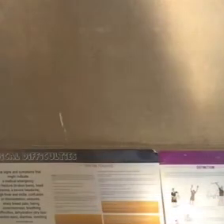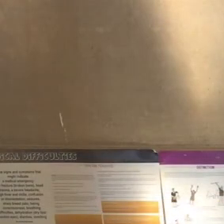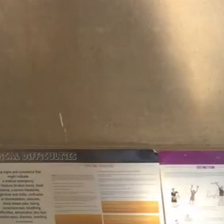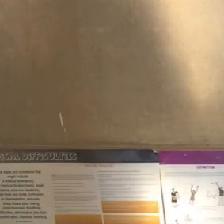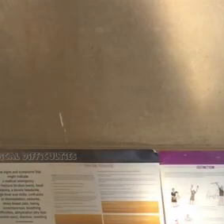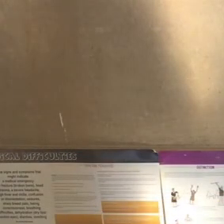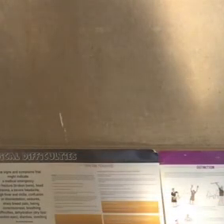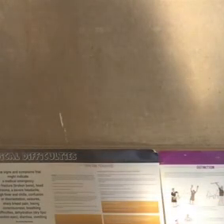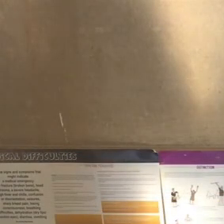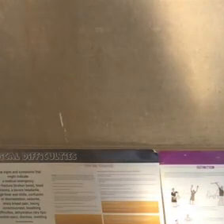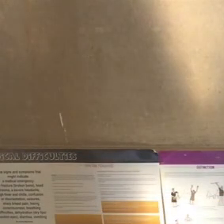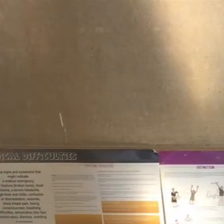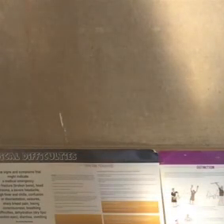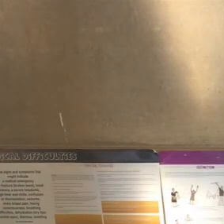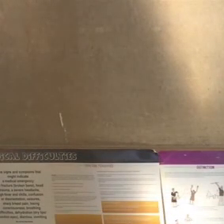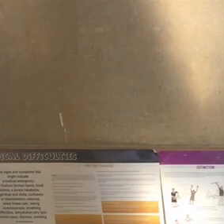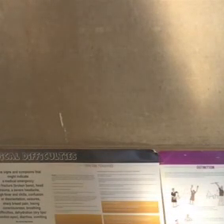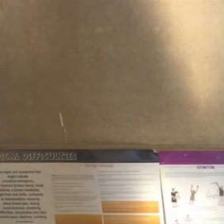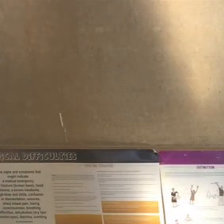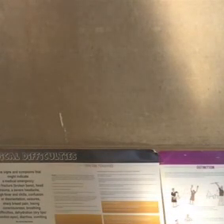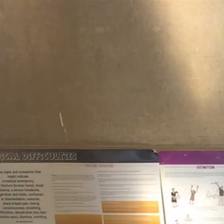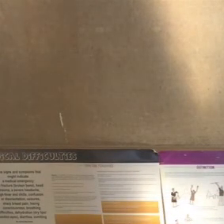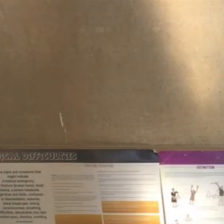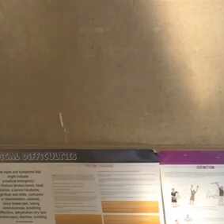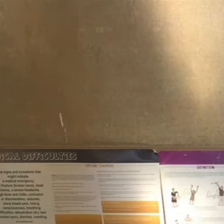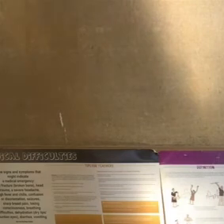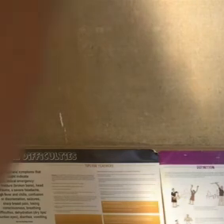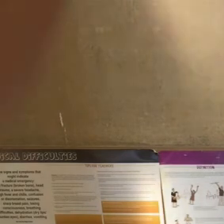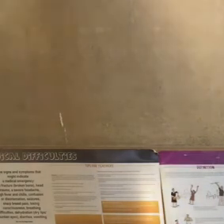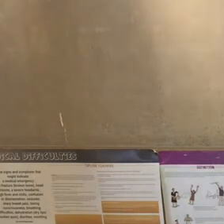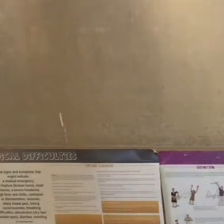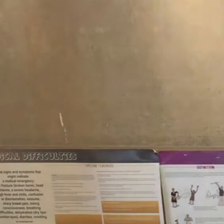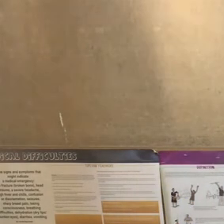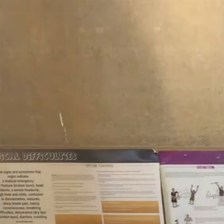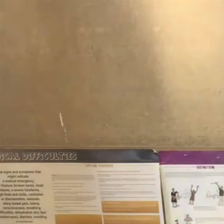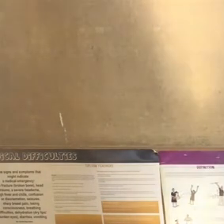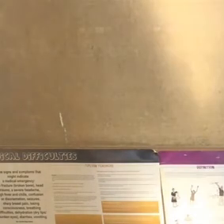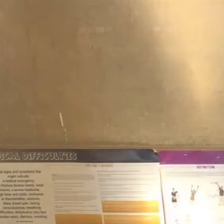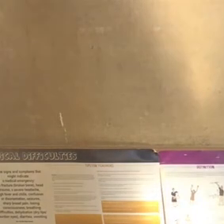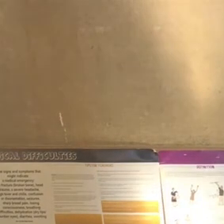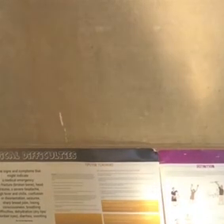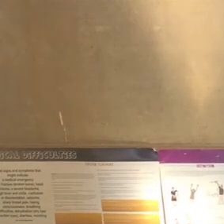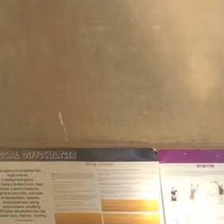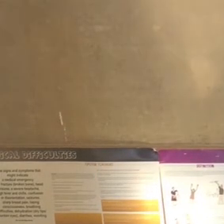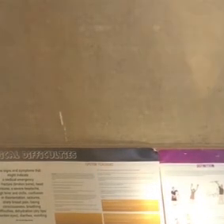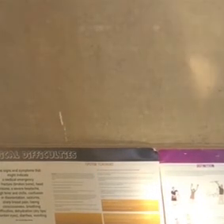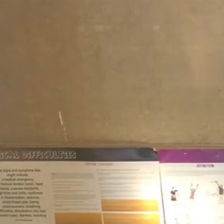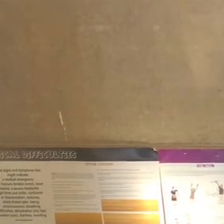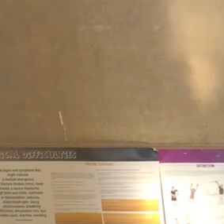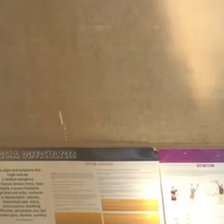Geises the HOD of THF Koy Primary School and the HOD from grade 0 to grade 3